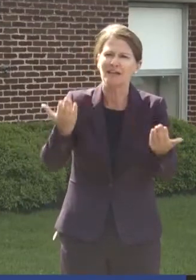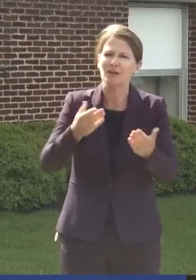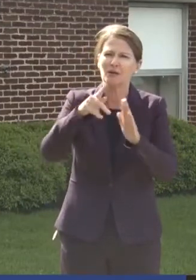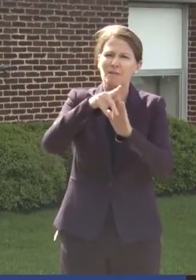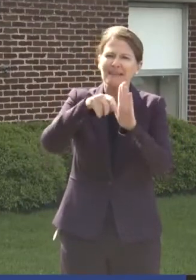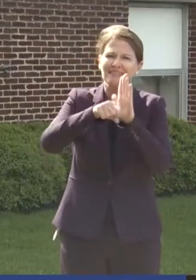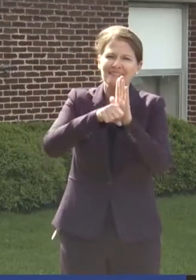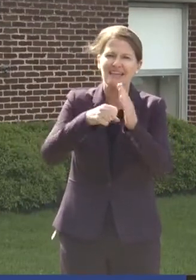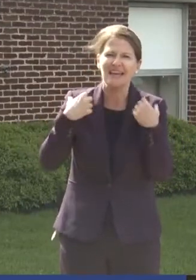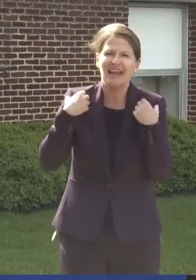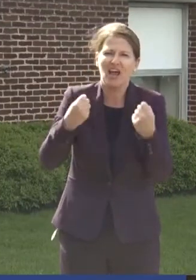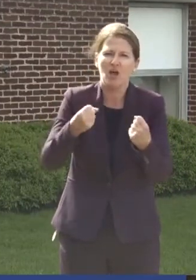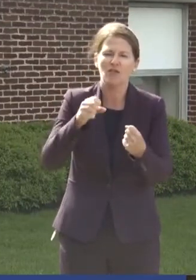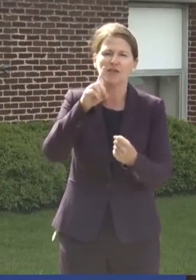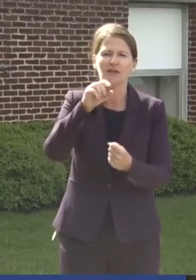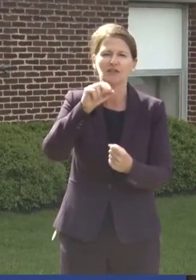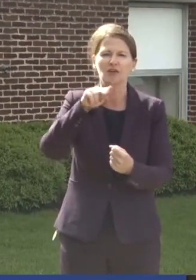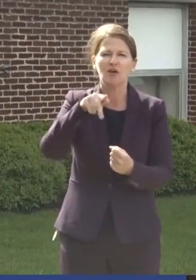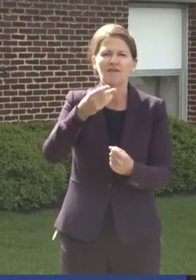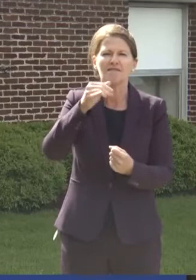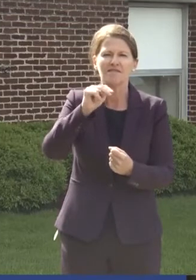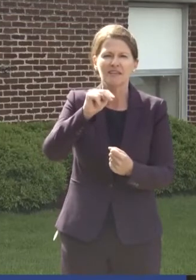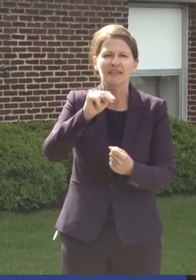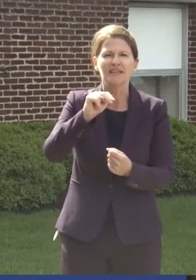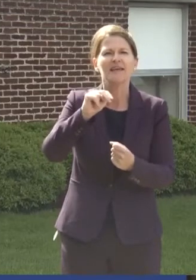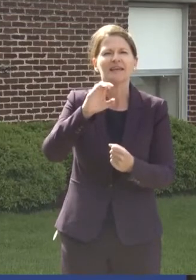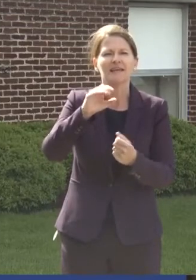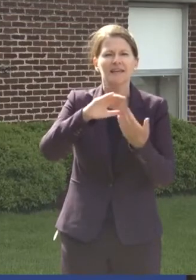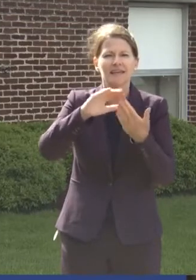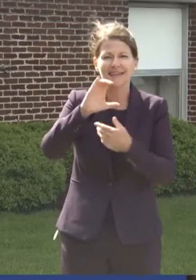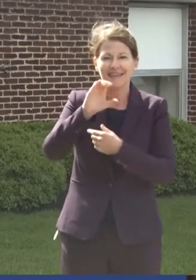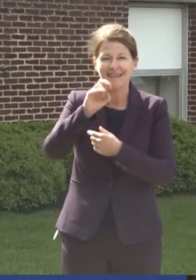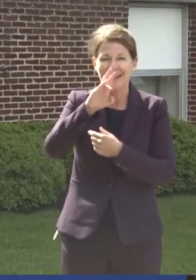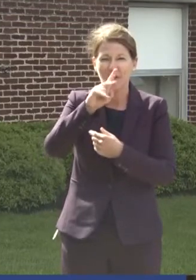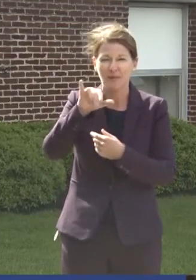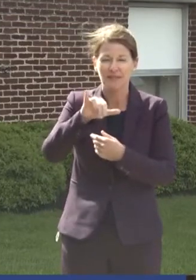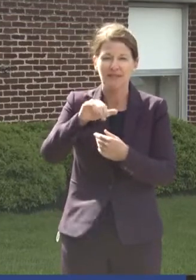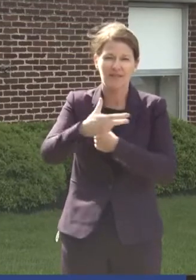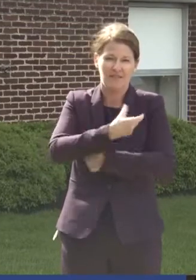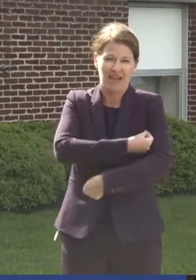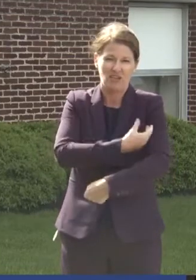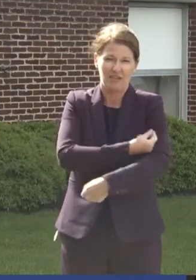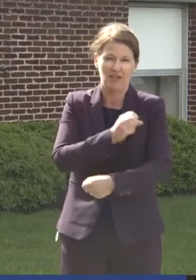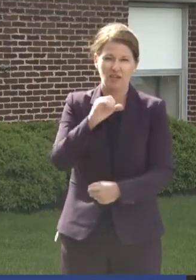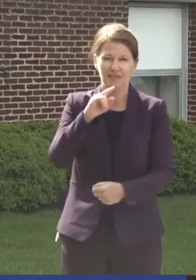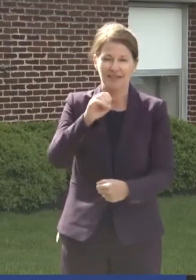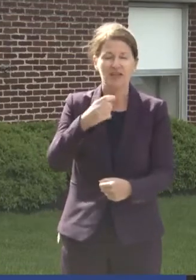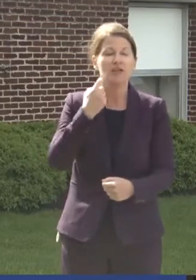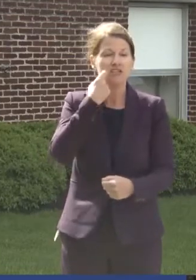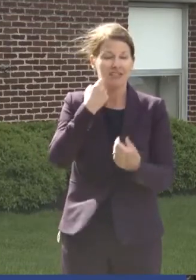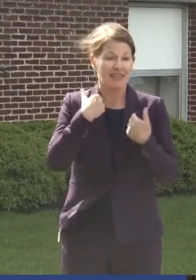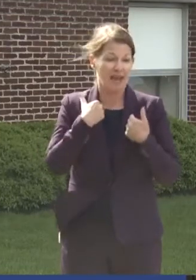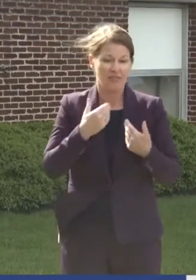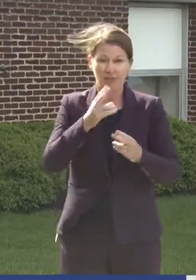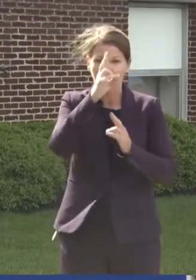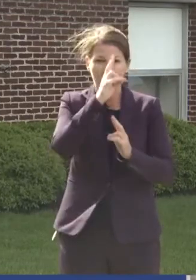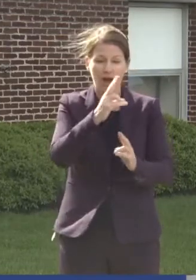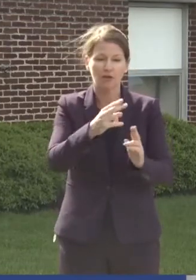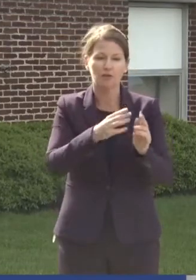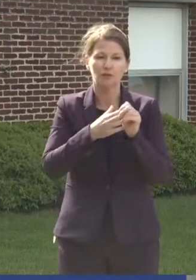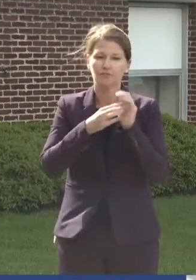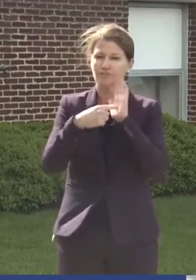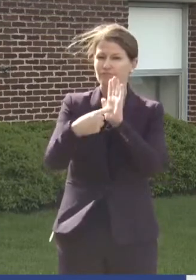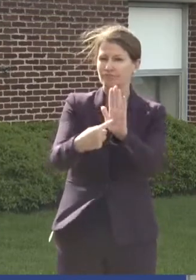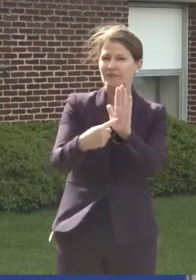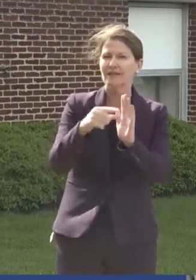Health, Dauphin County community vaccination site. We just had the privilege of giving Governor Tom